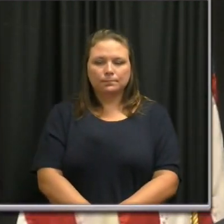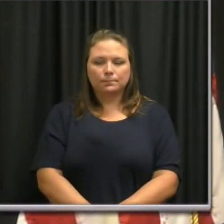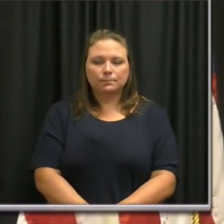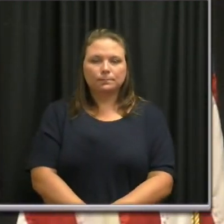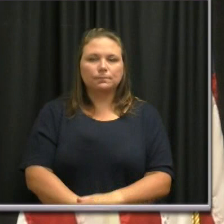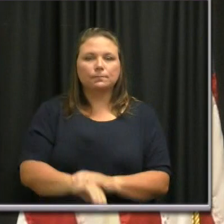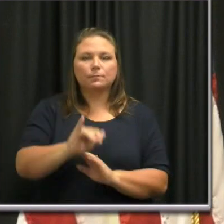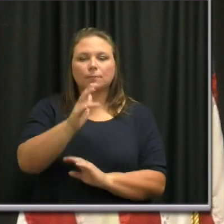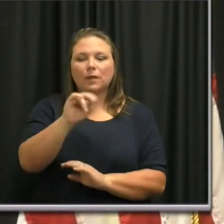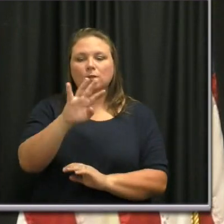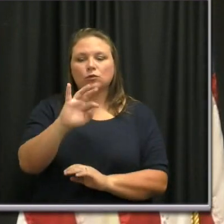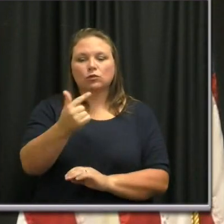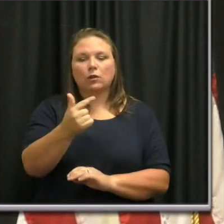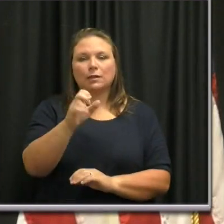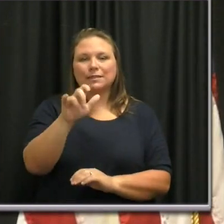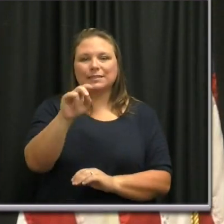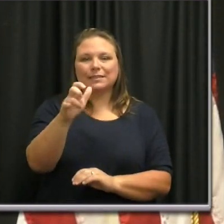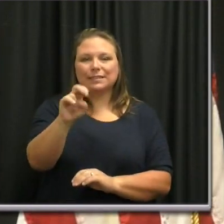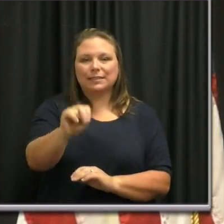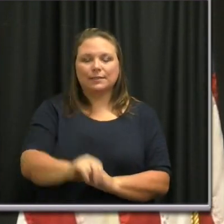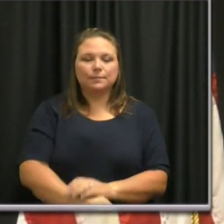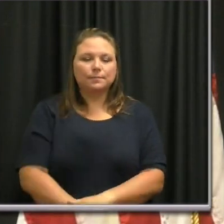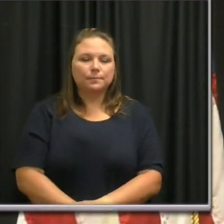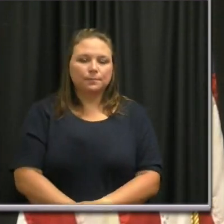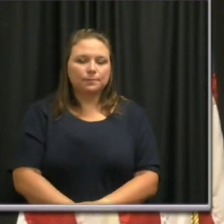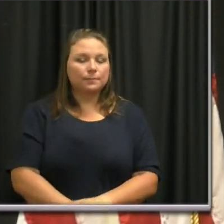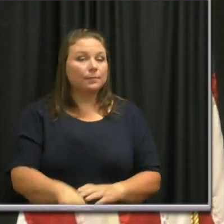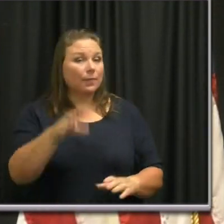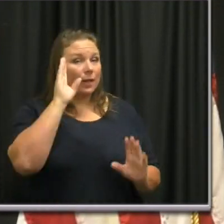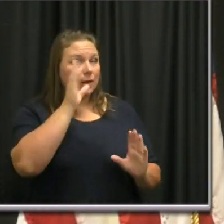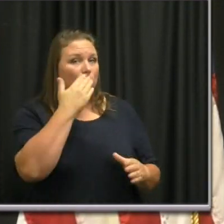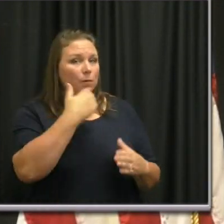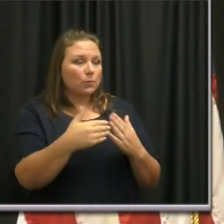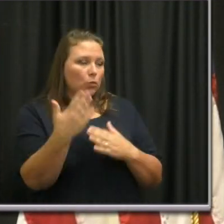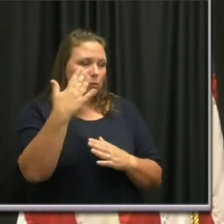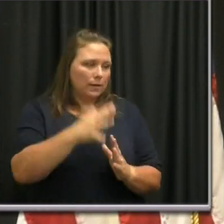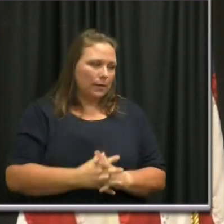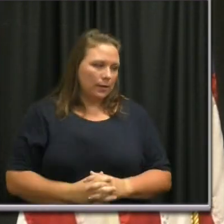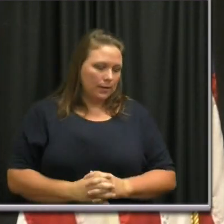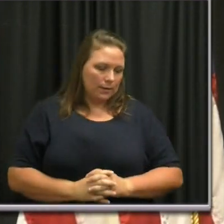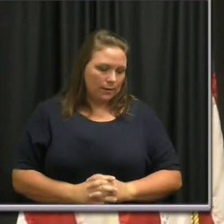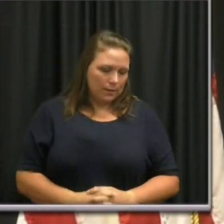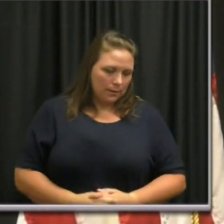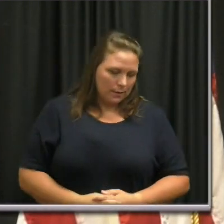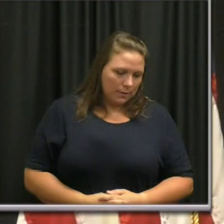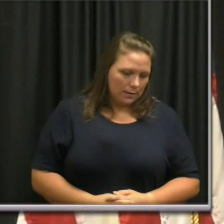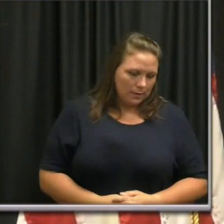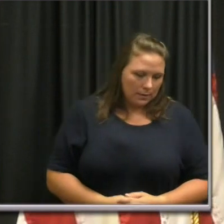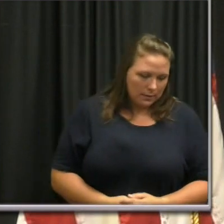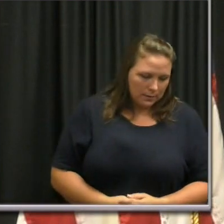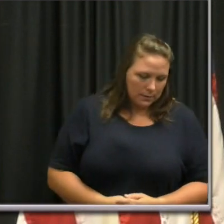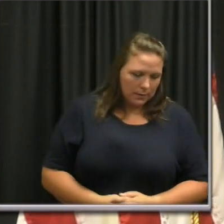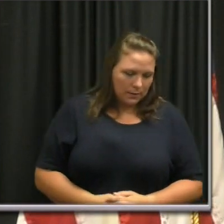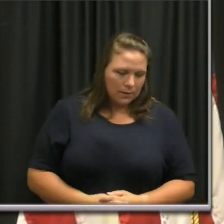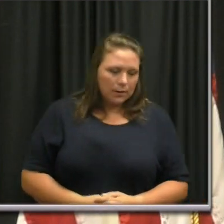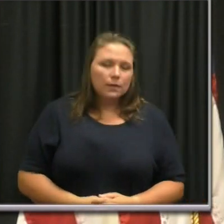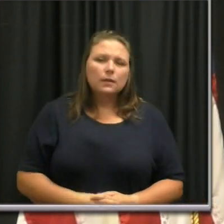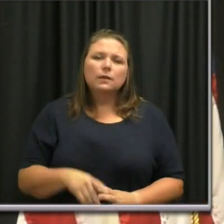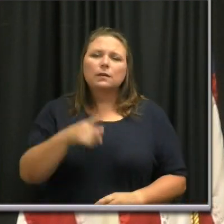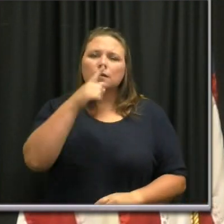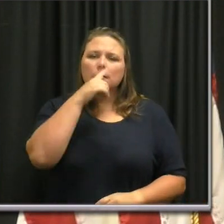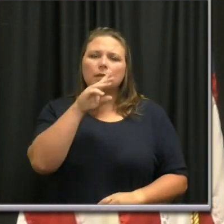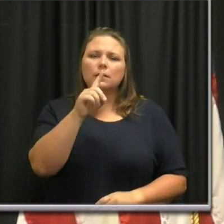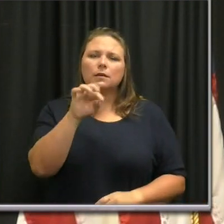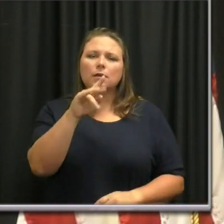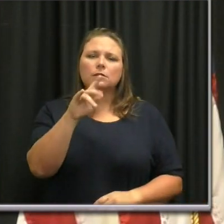Ian Jung at the Tennessean. Hi, good morning. Um, I wanted to know, uh, Dr. Jahangir could talk about the